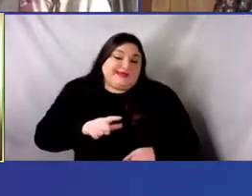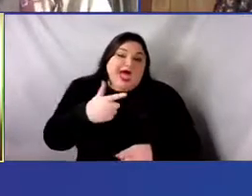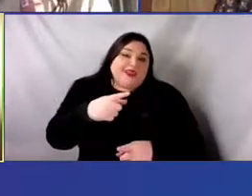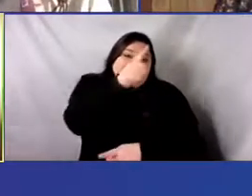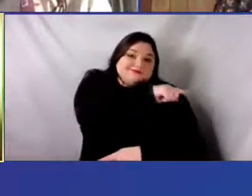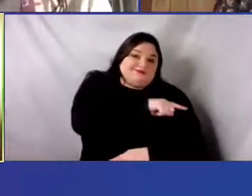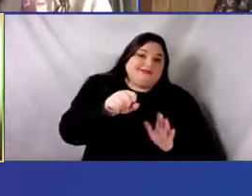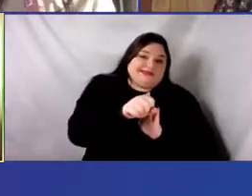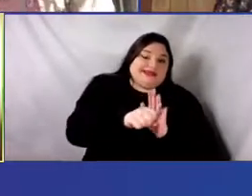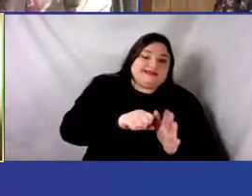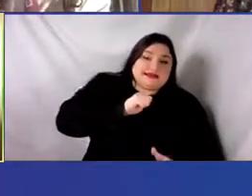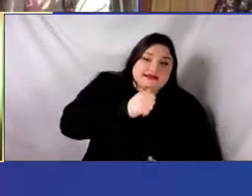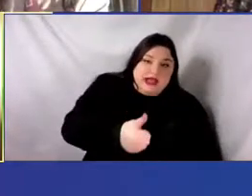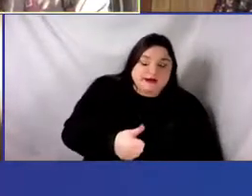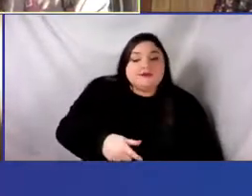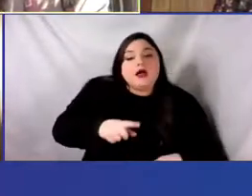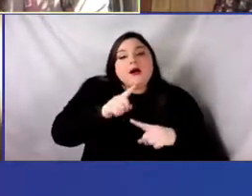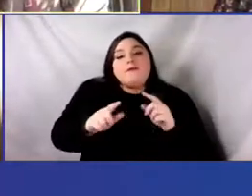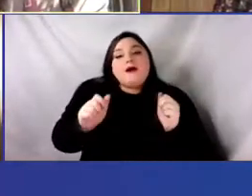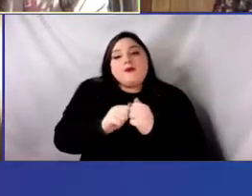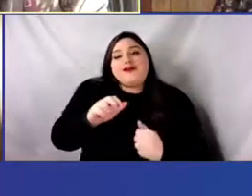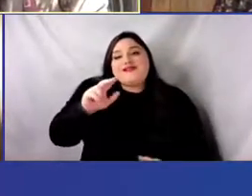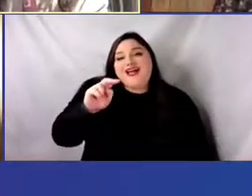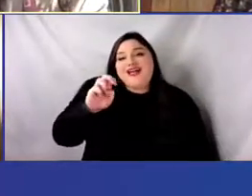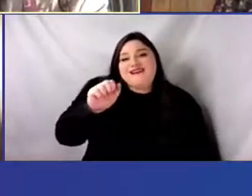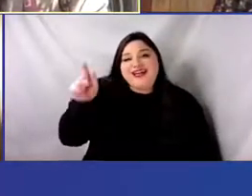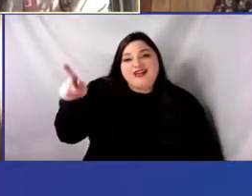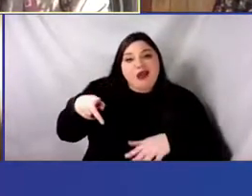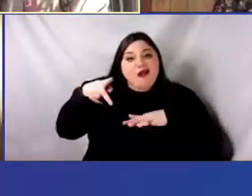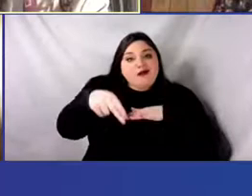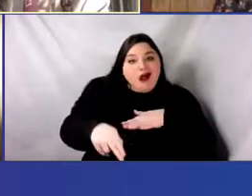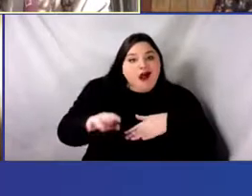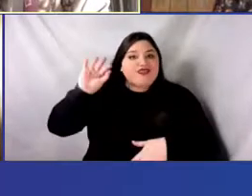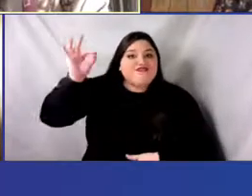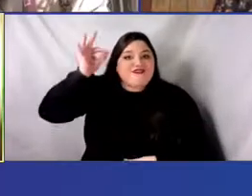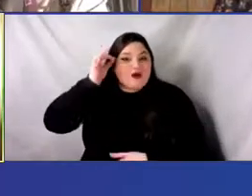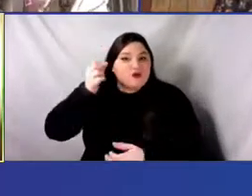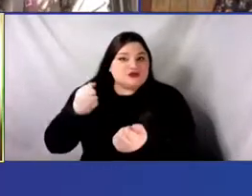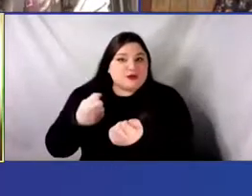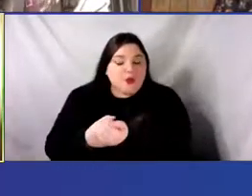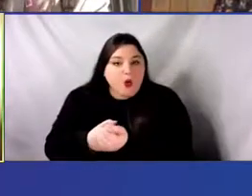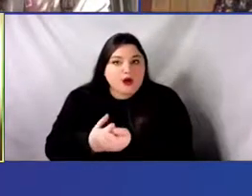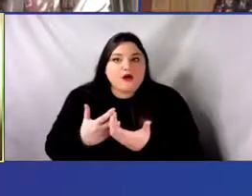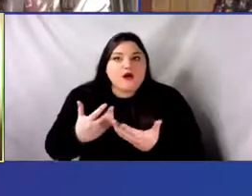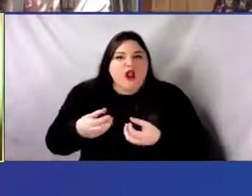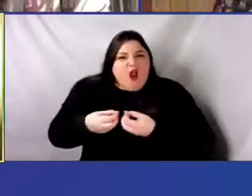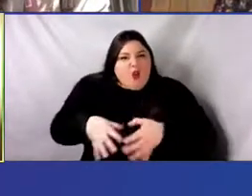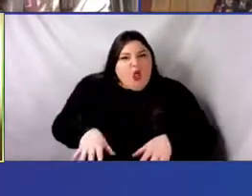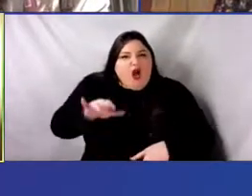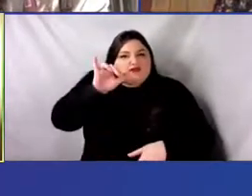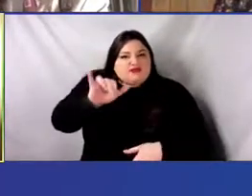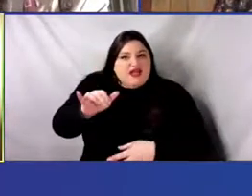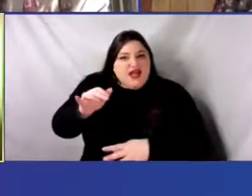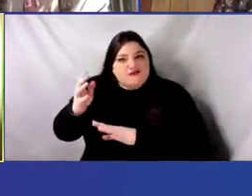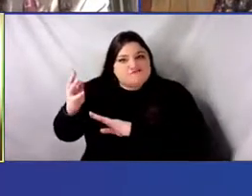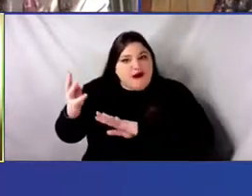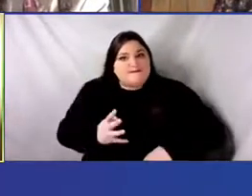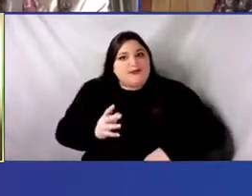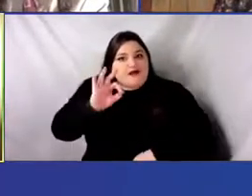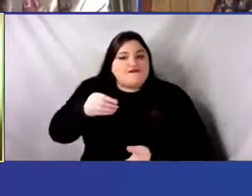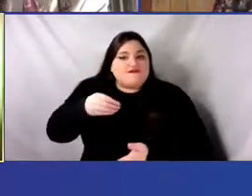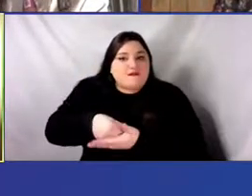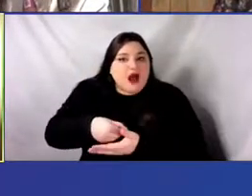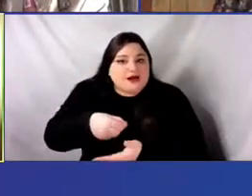federal support, they were an agency that would go through and verify